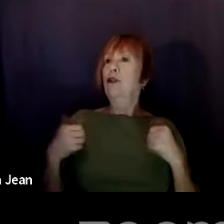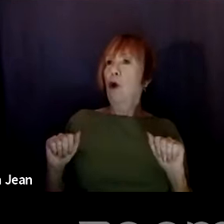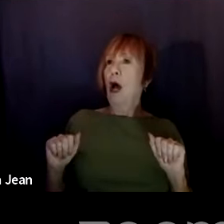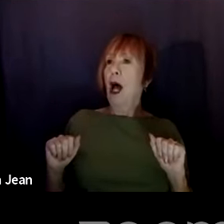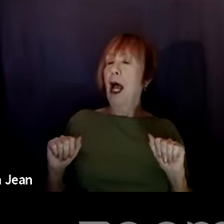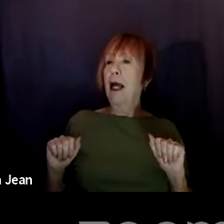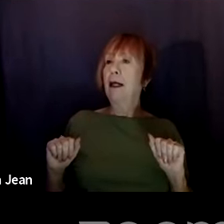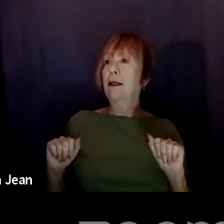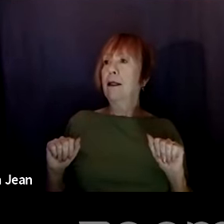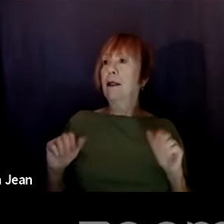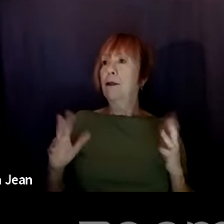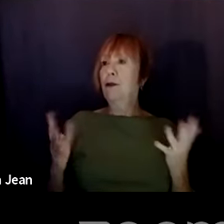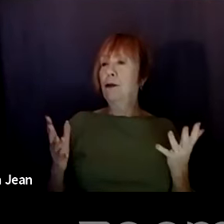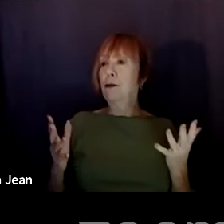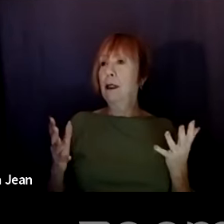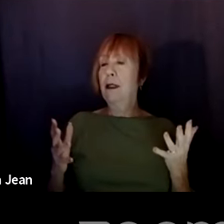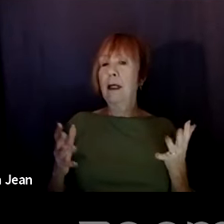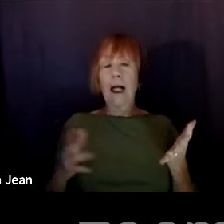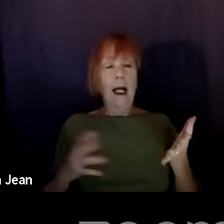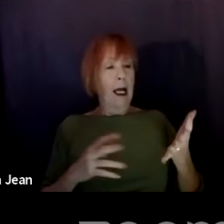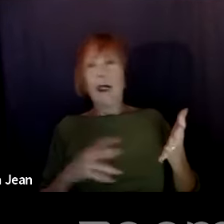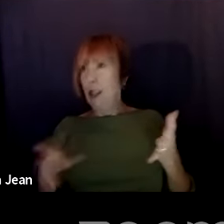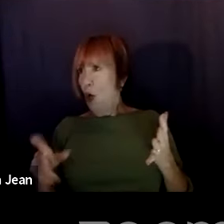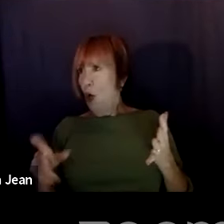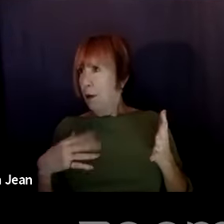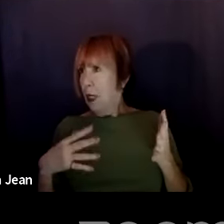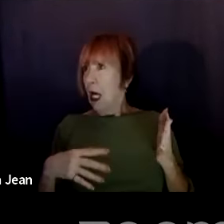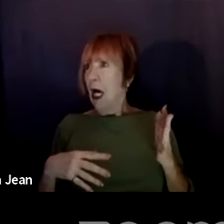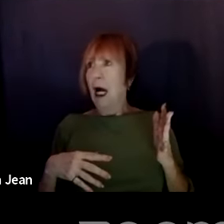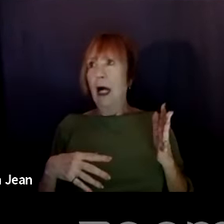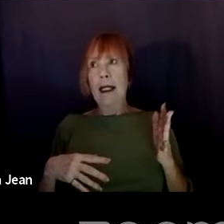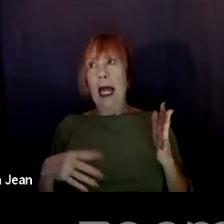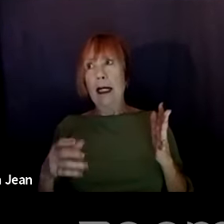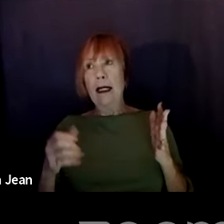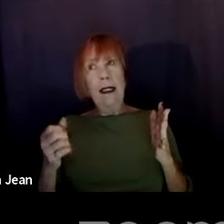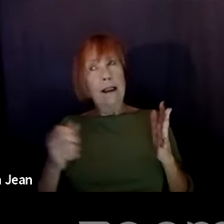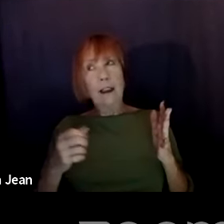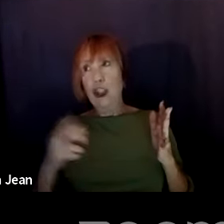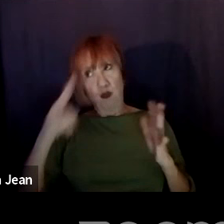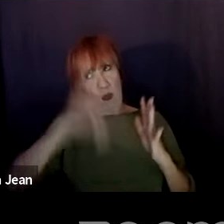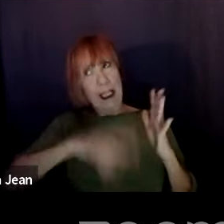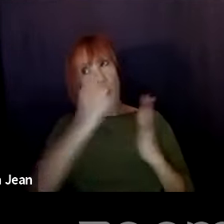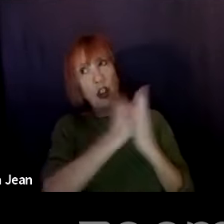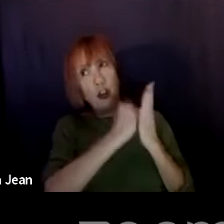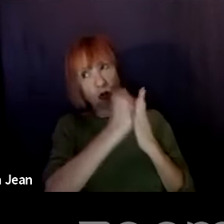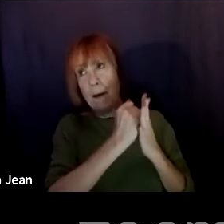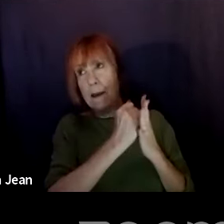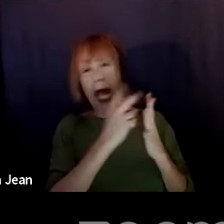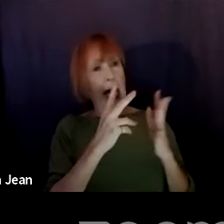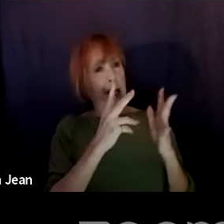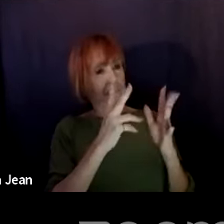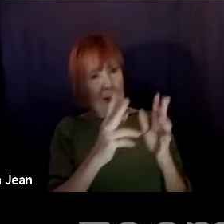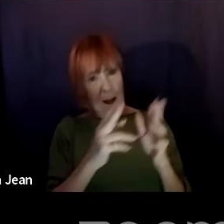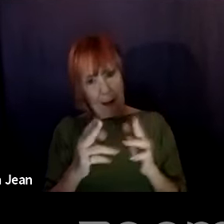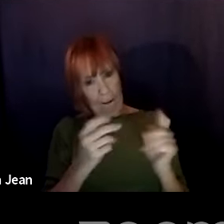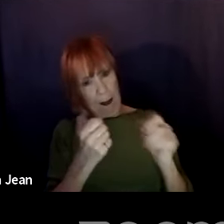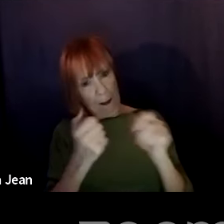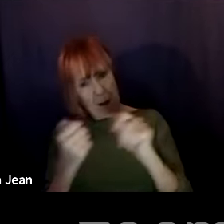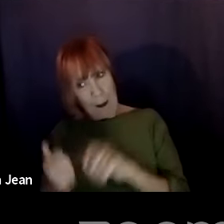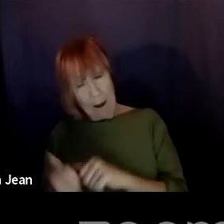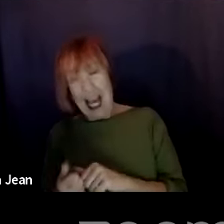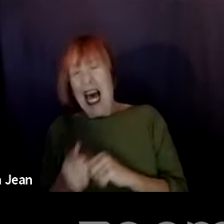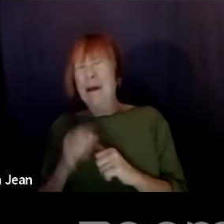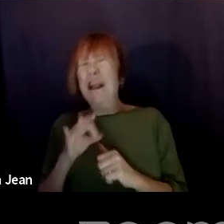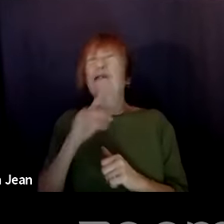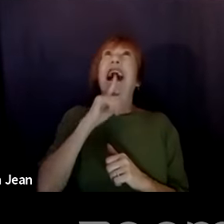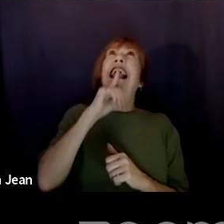you know, just try to go through the script one more time and cut it all out. If you absolutely think that you need that moment,